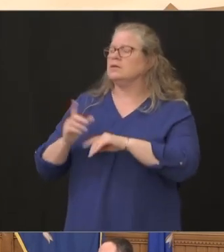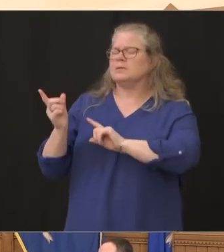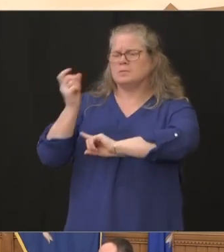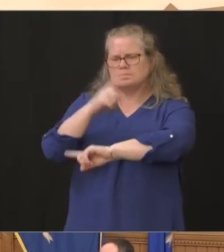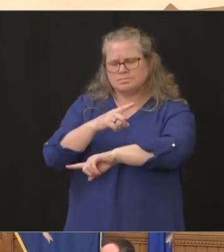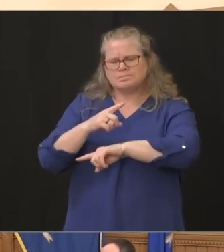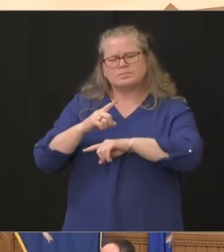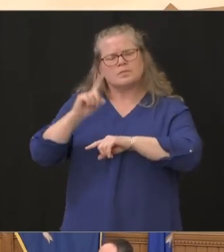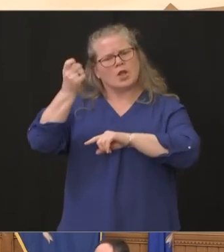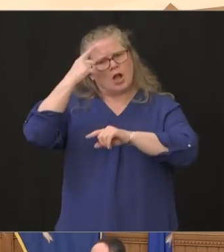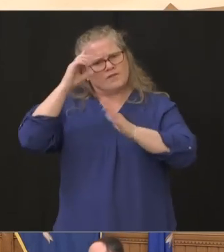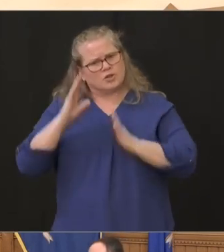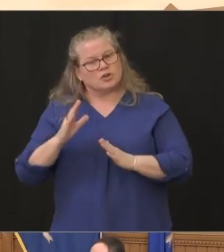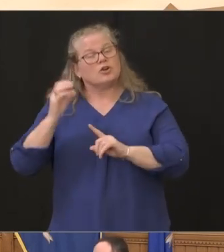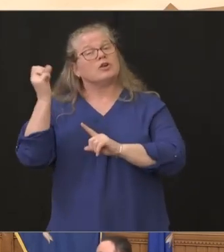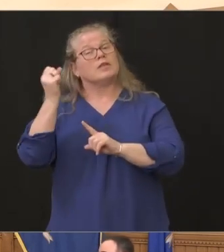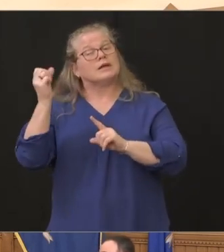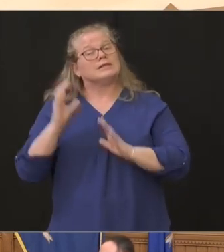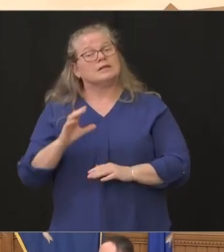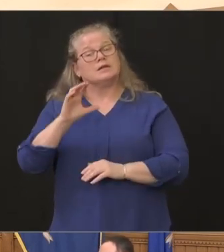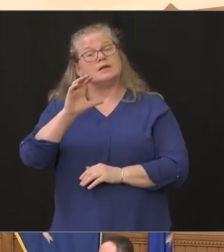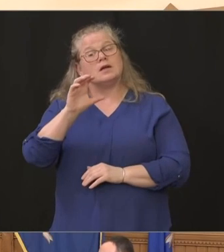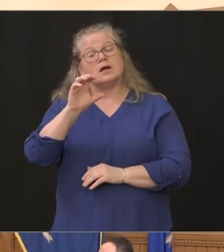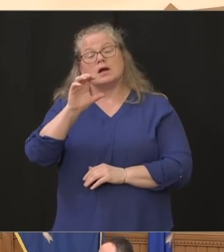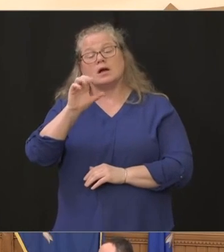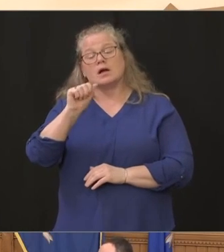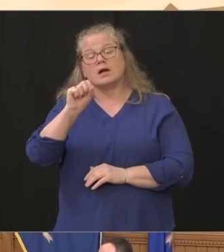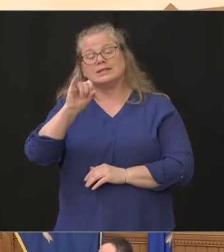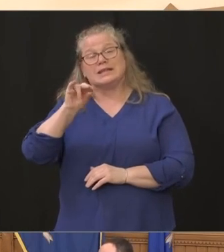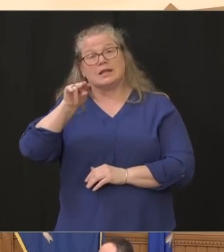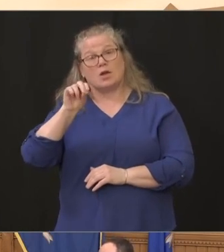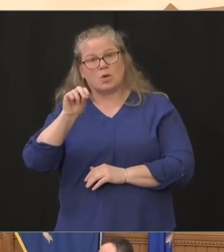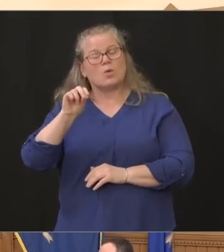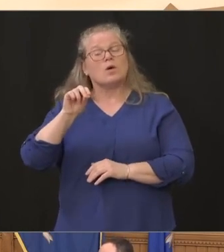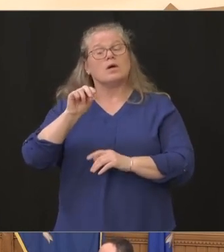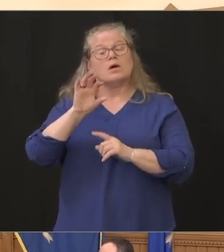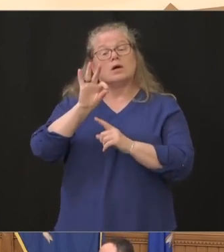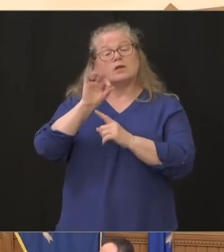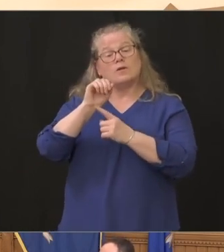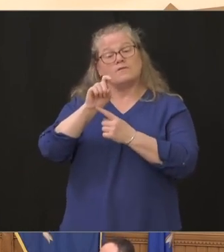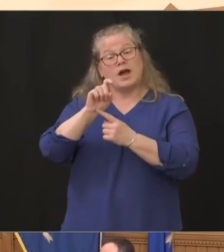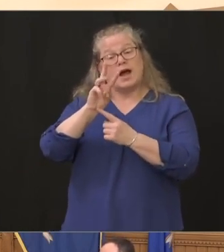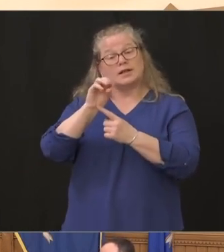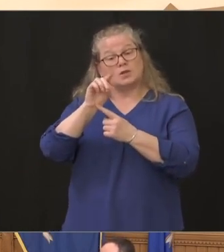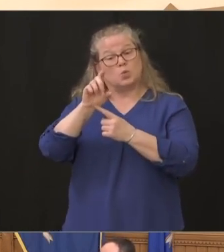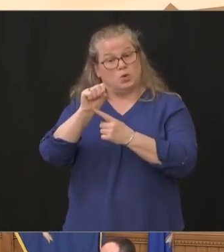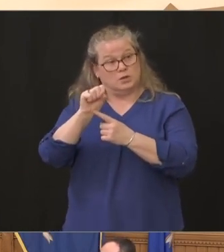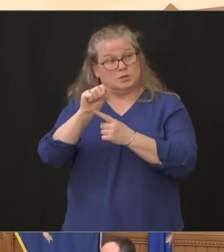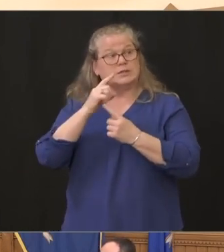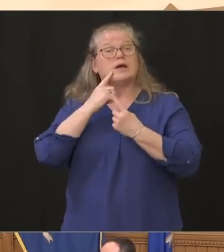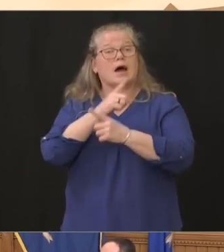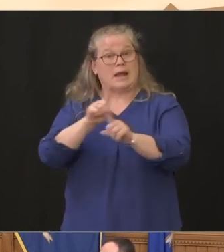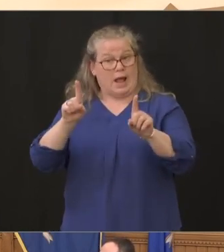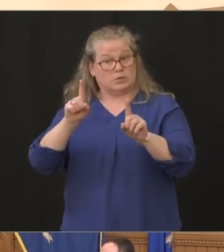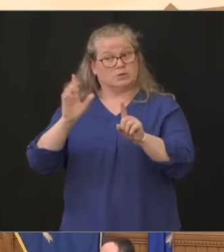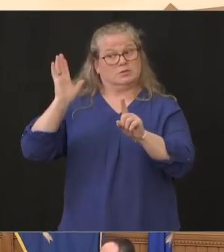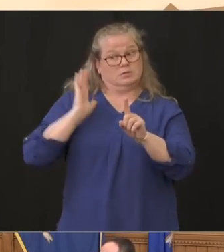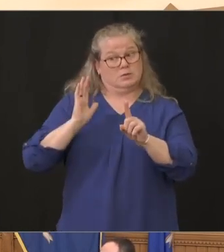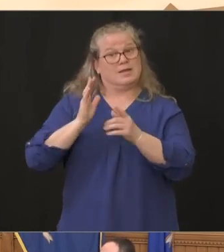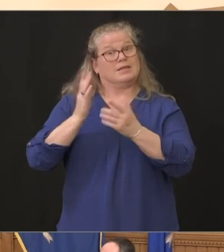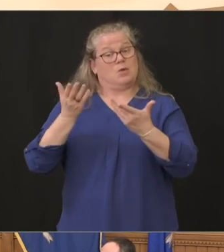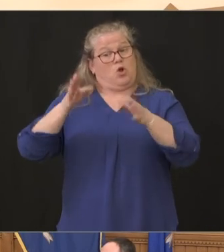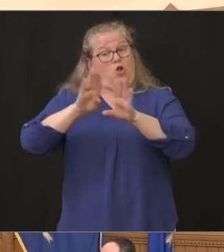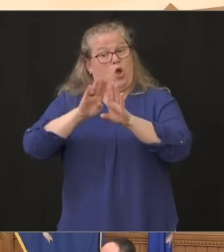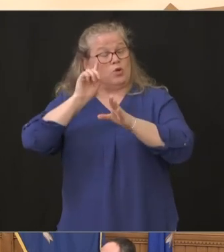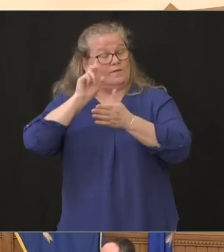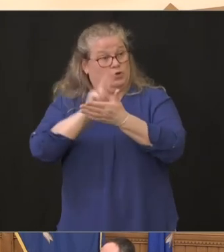back up but as far as we know foxwood's announced that they'd be closed for two weeks which would mean they would open back up april first that's a place where